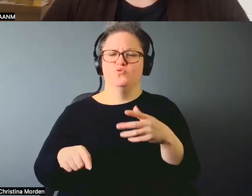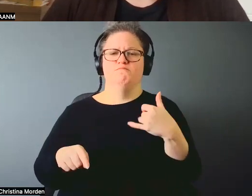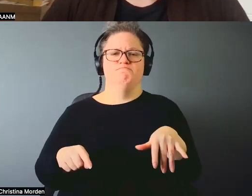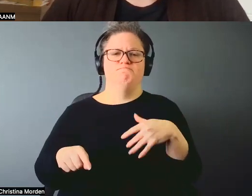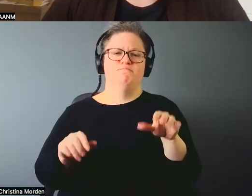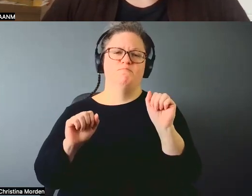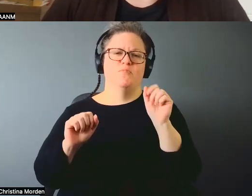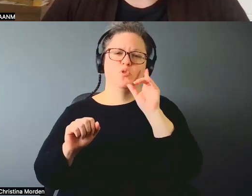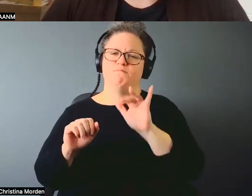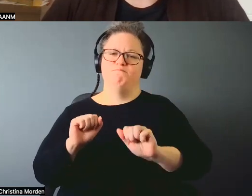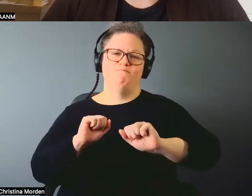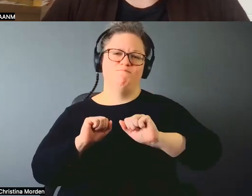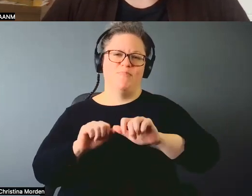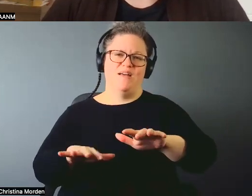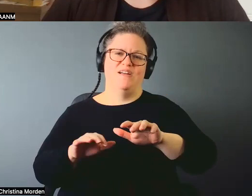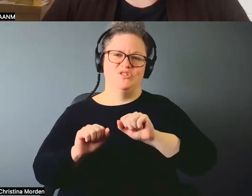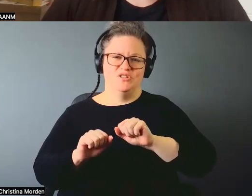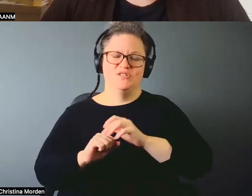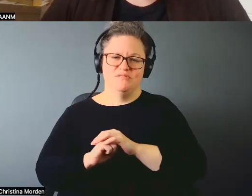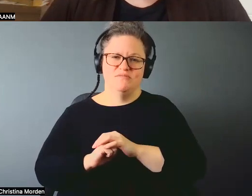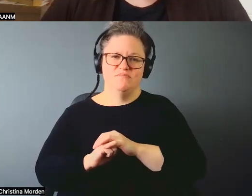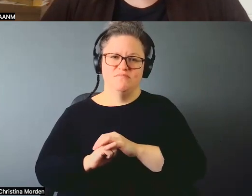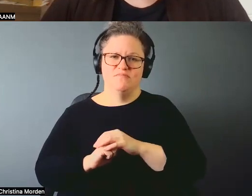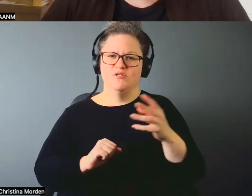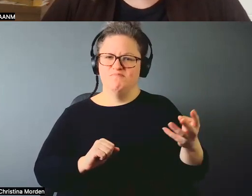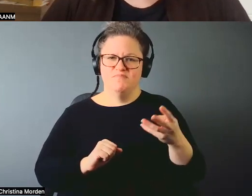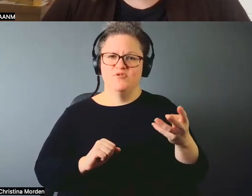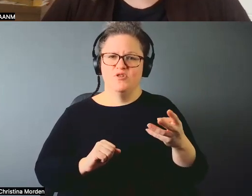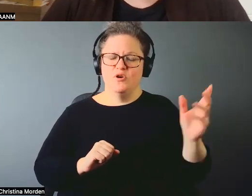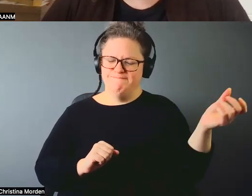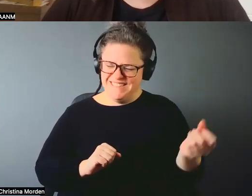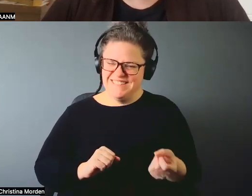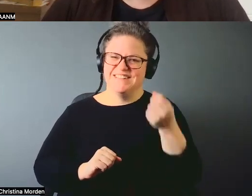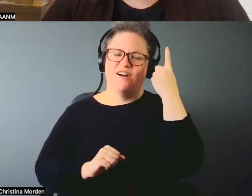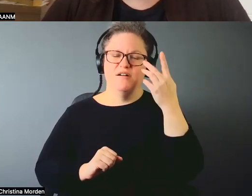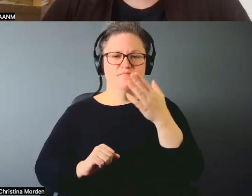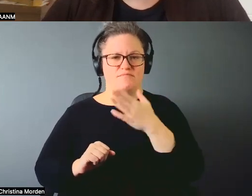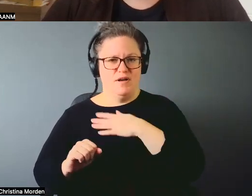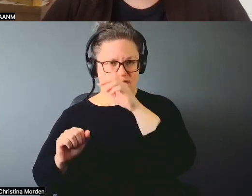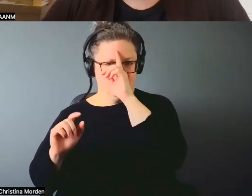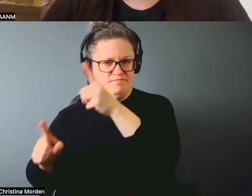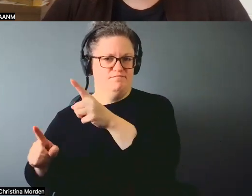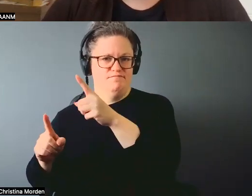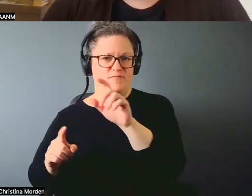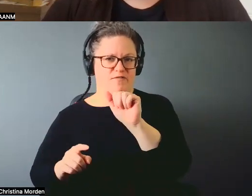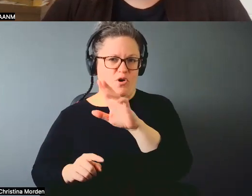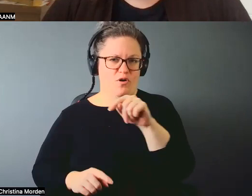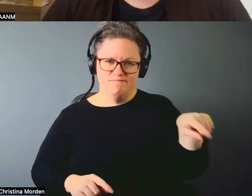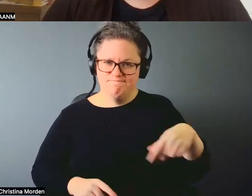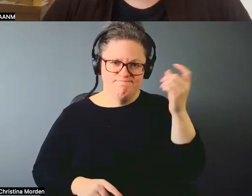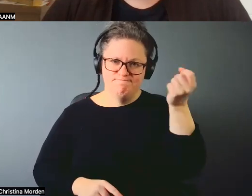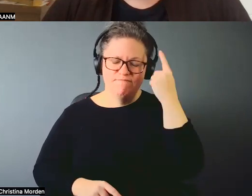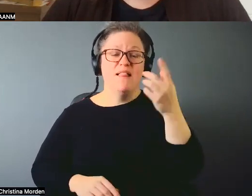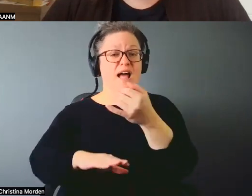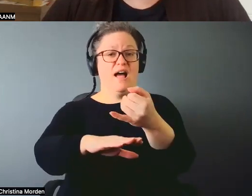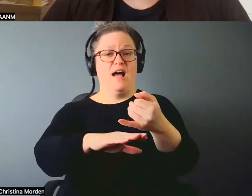magical. Right. That they got exactly what I was doing, like they totally understood. And those islands I'd